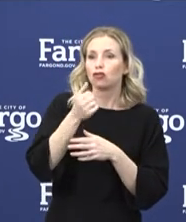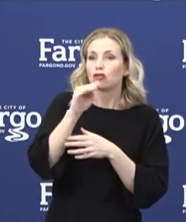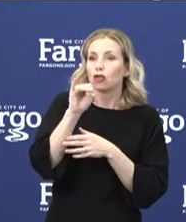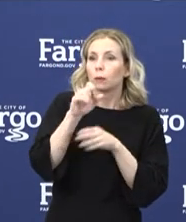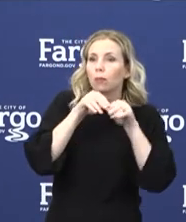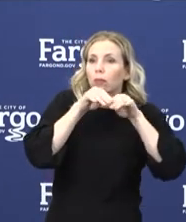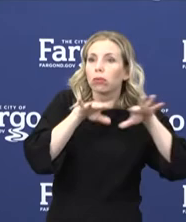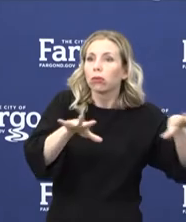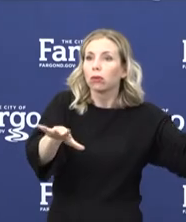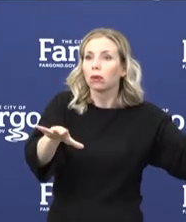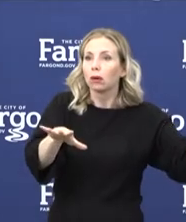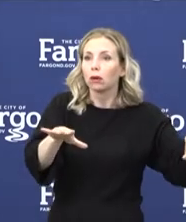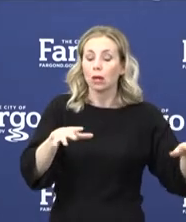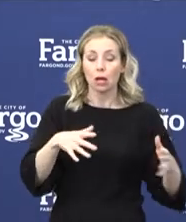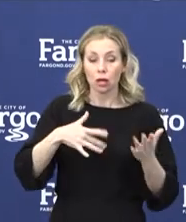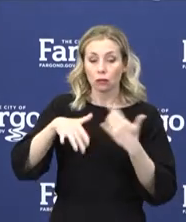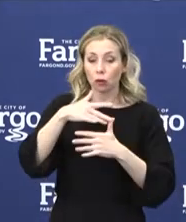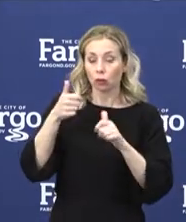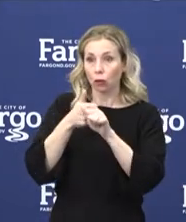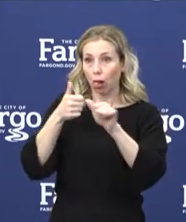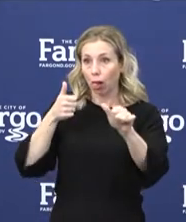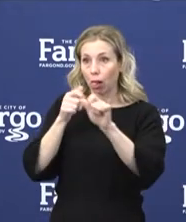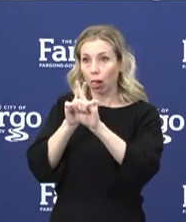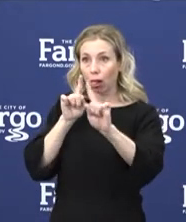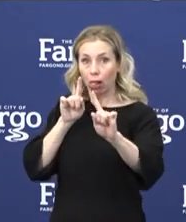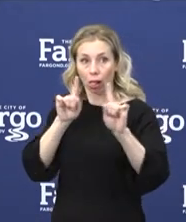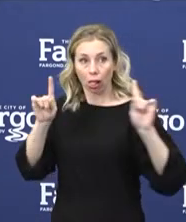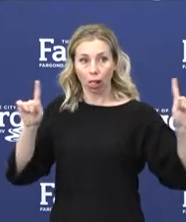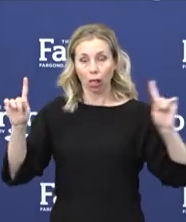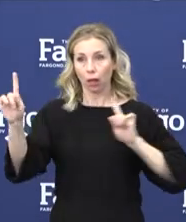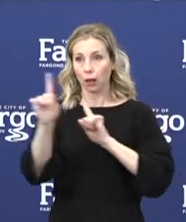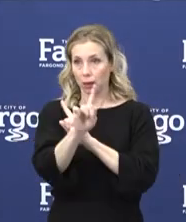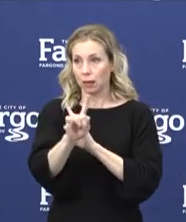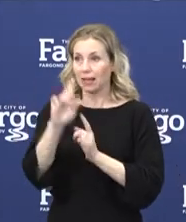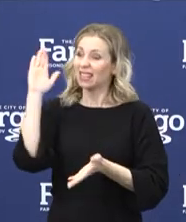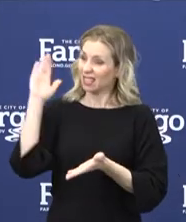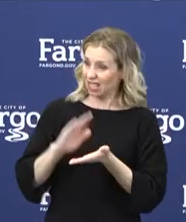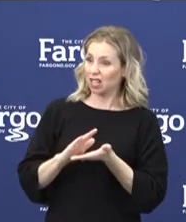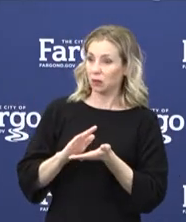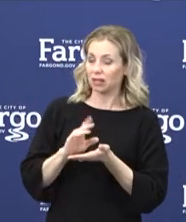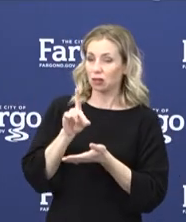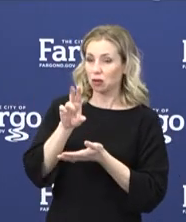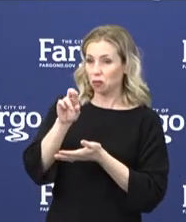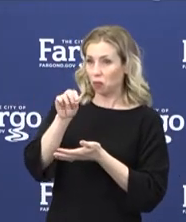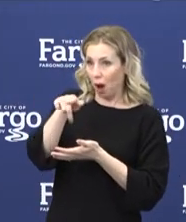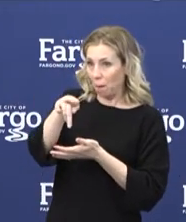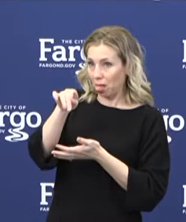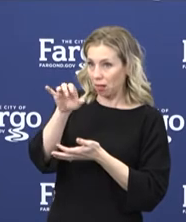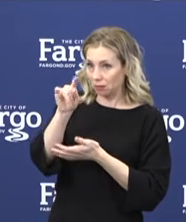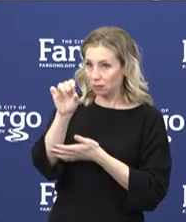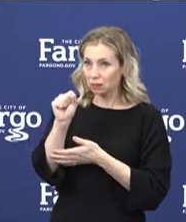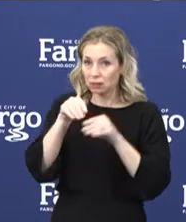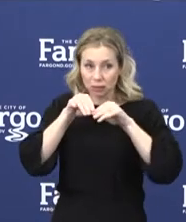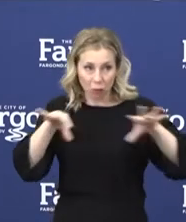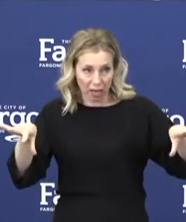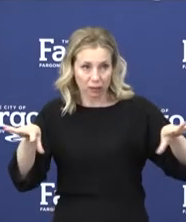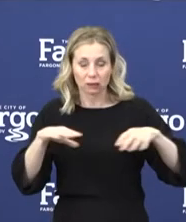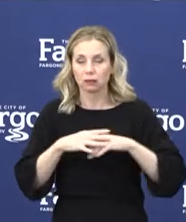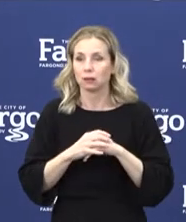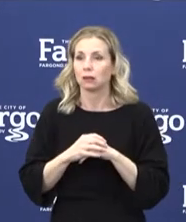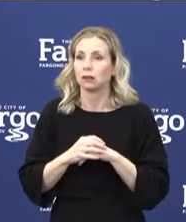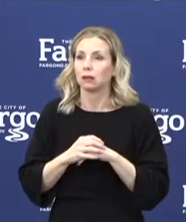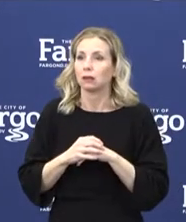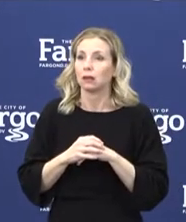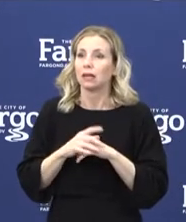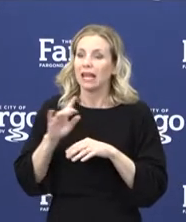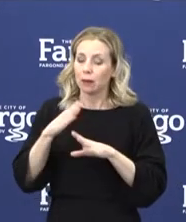does decrease the potential droplet spread between people, that disinfecting surfaces routinely does decrease the potential germ